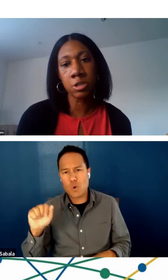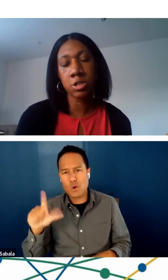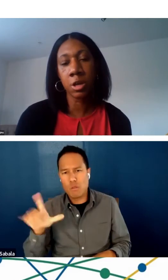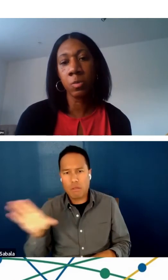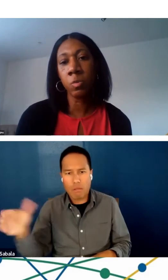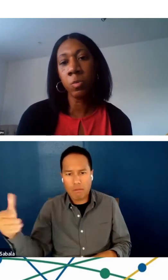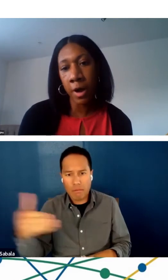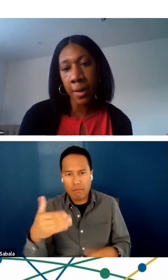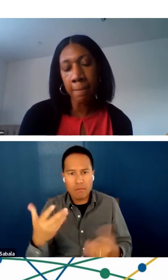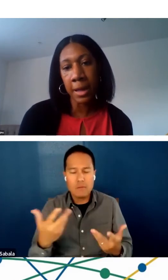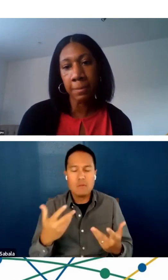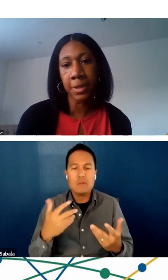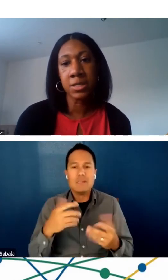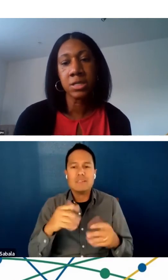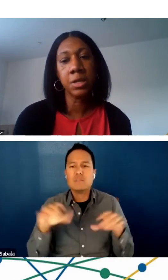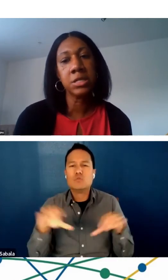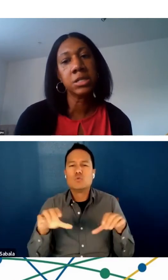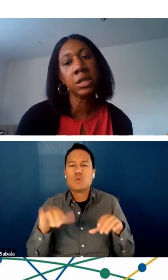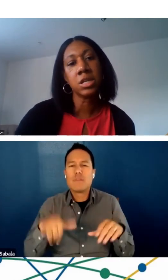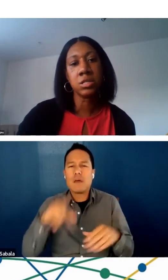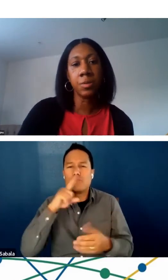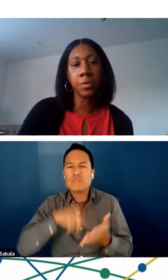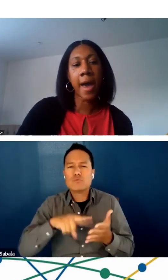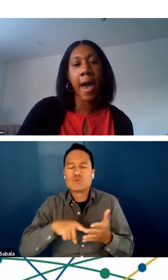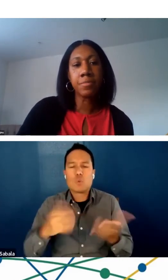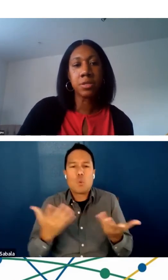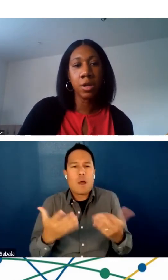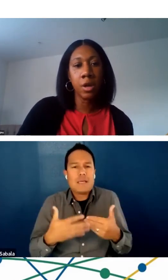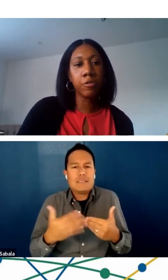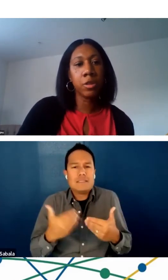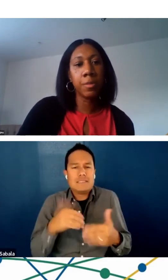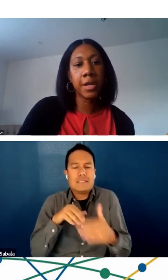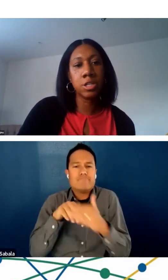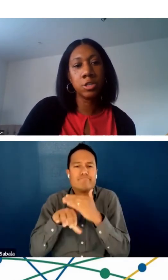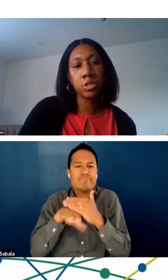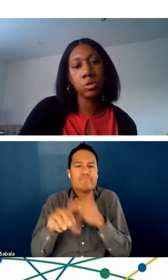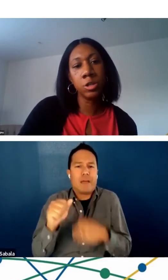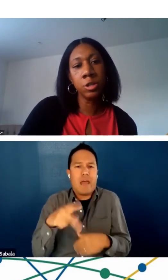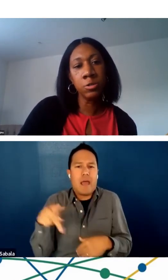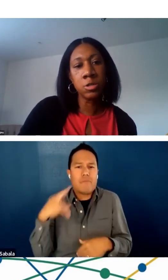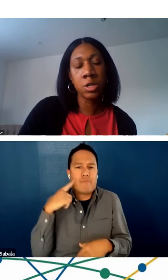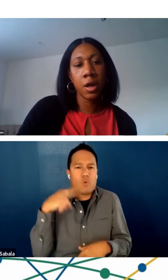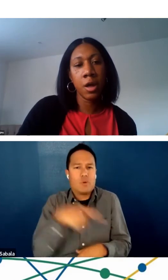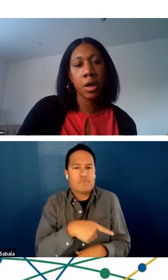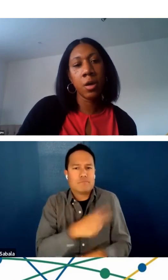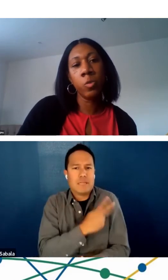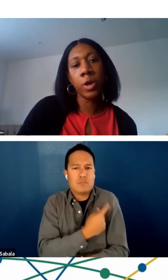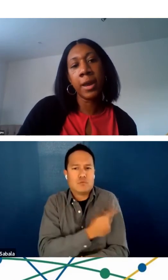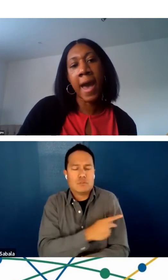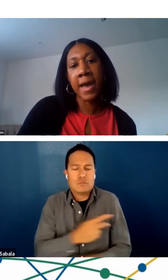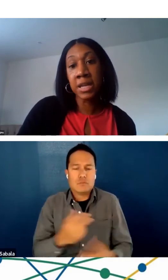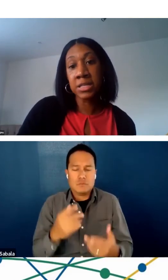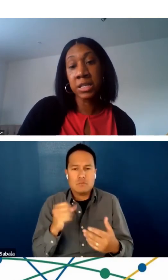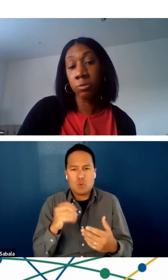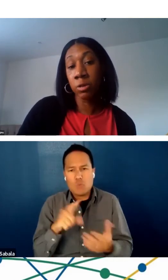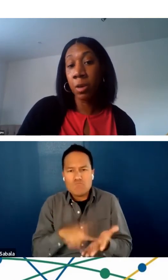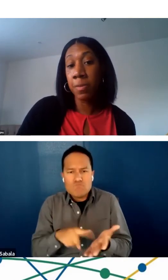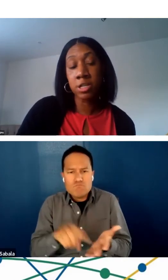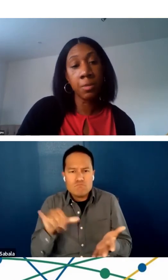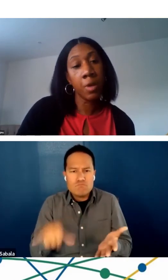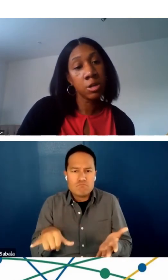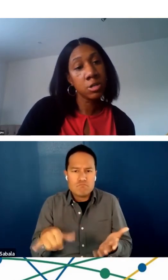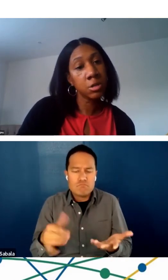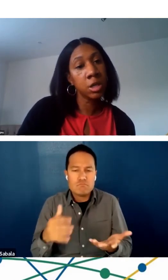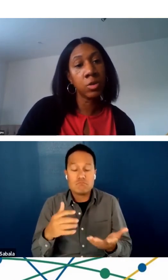some research on what might be some easily accessible apps for the patient to use when accessing